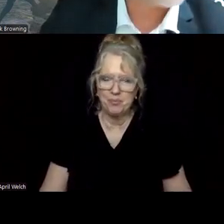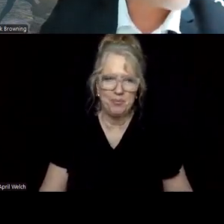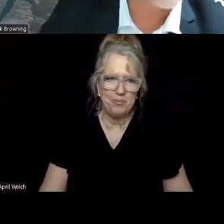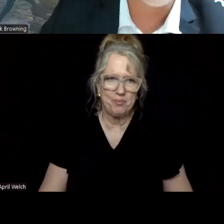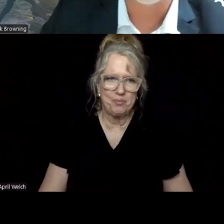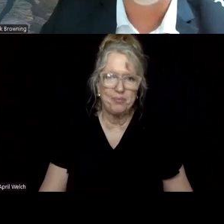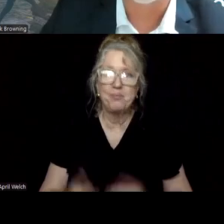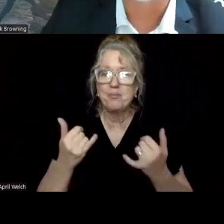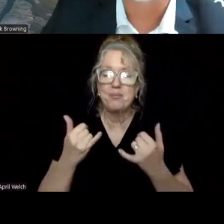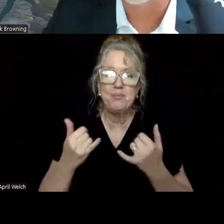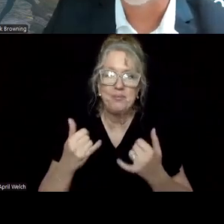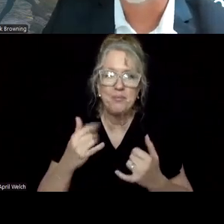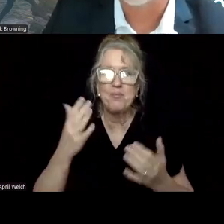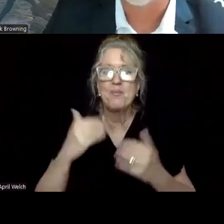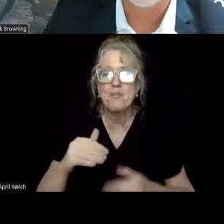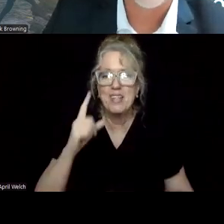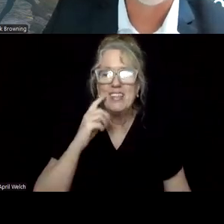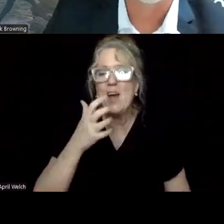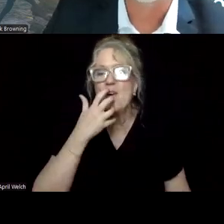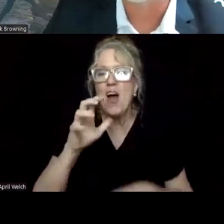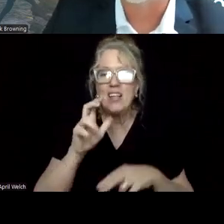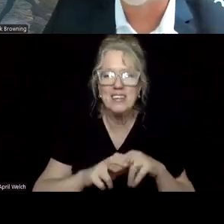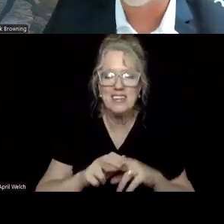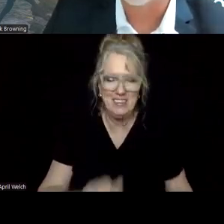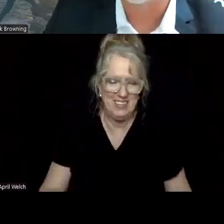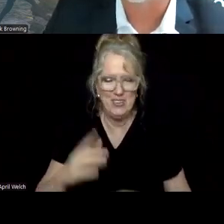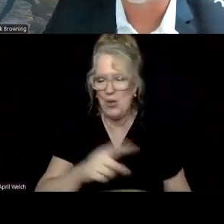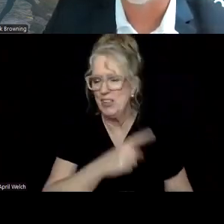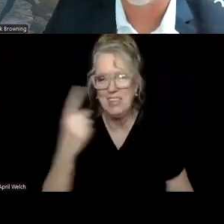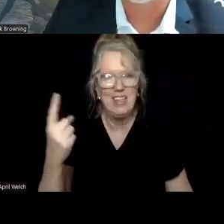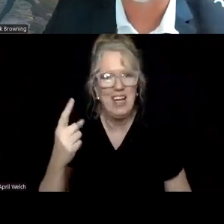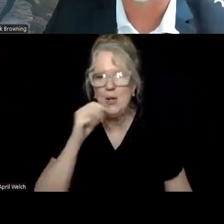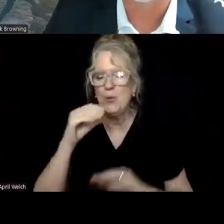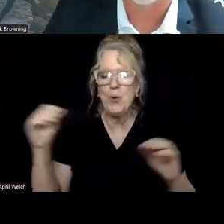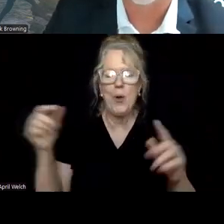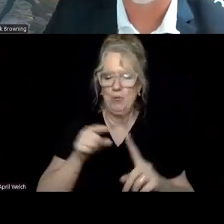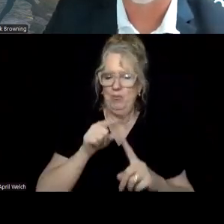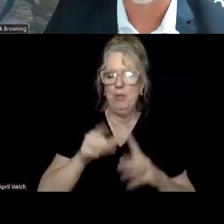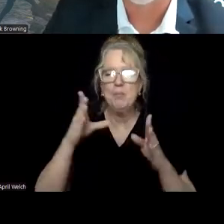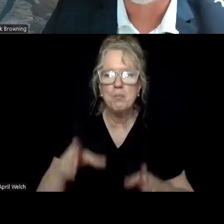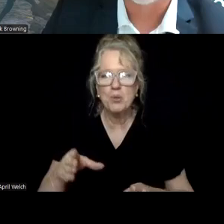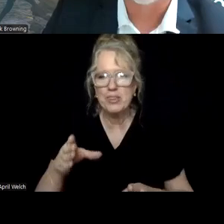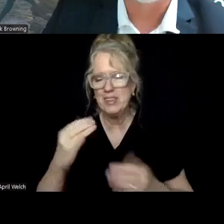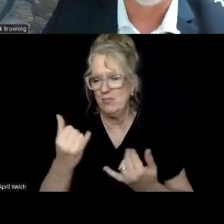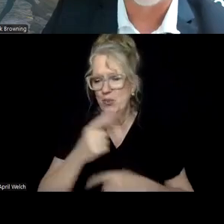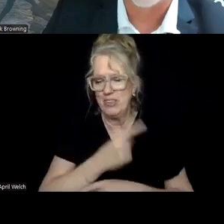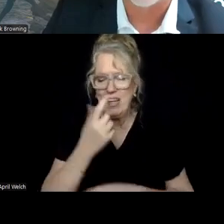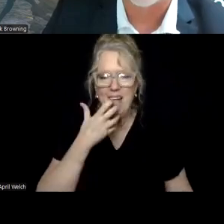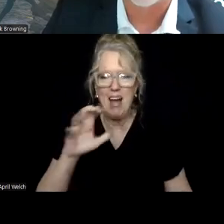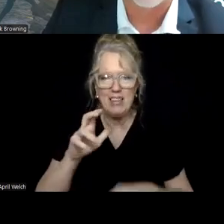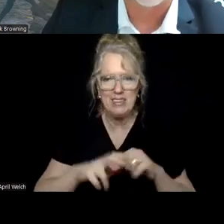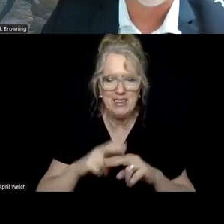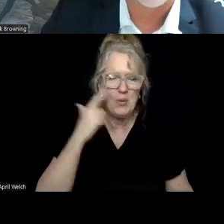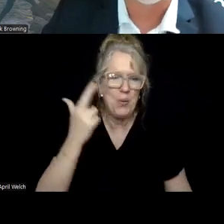And now we're going to get into our crisis hot seat. So today we're not having a particular person in the crisis hot seat. And there's a